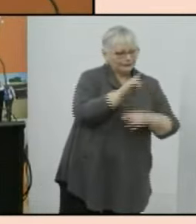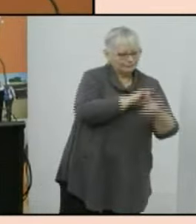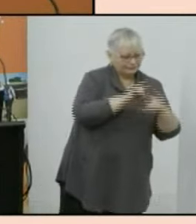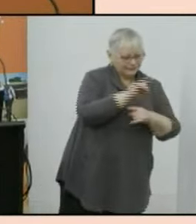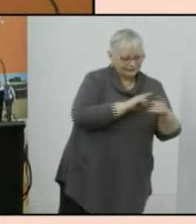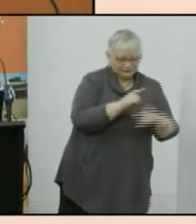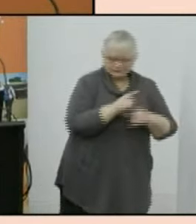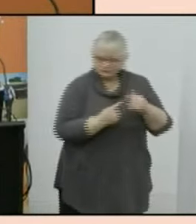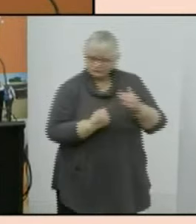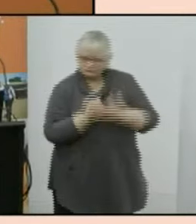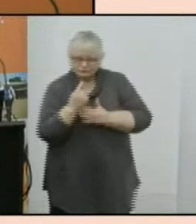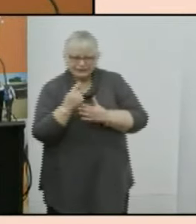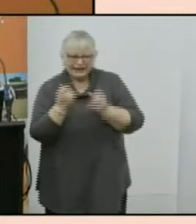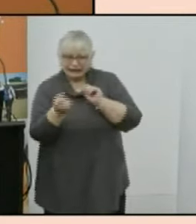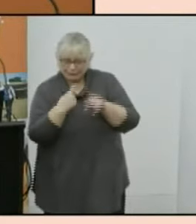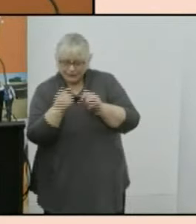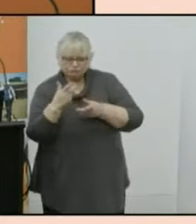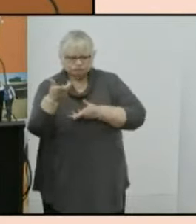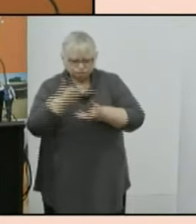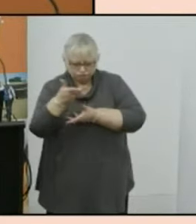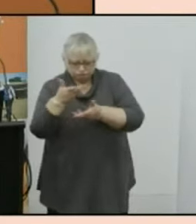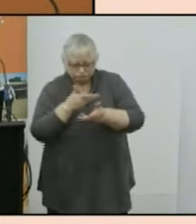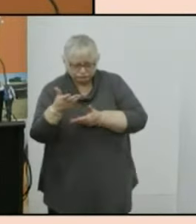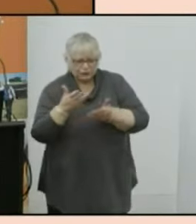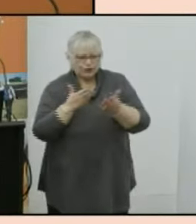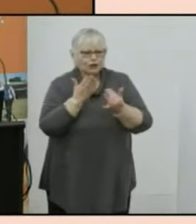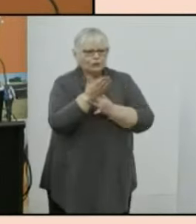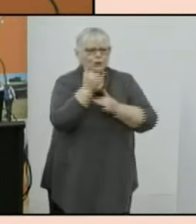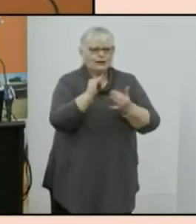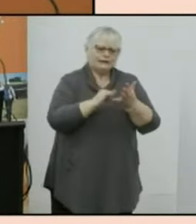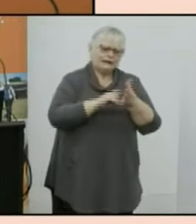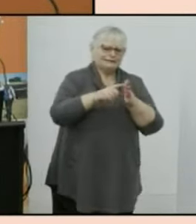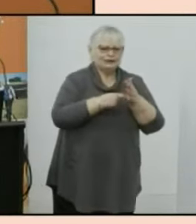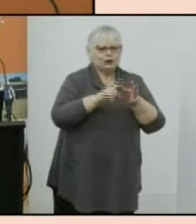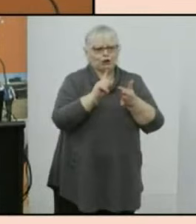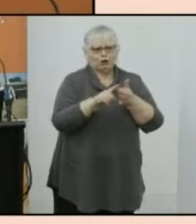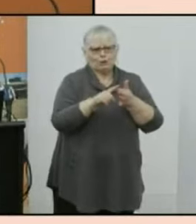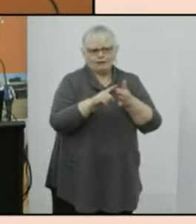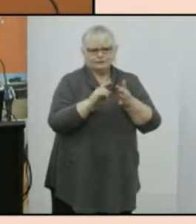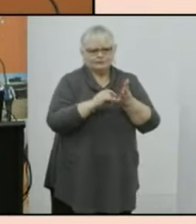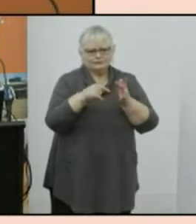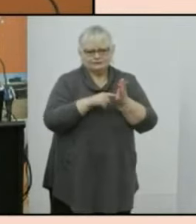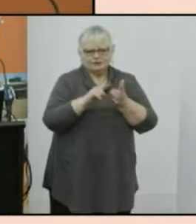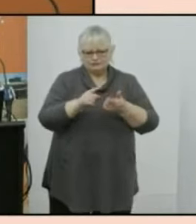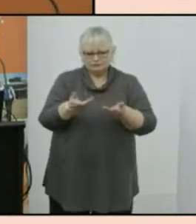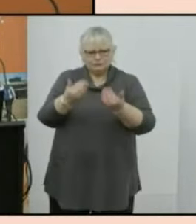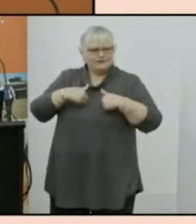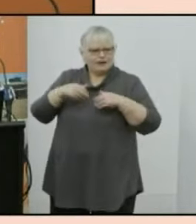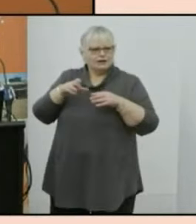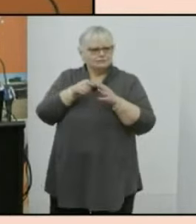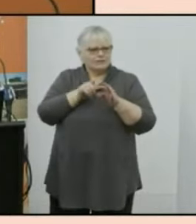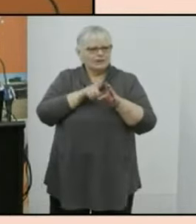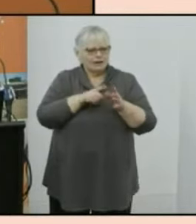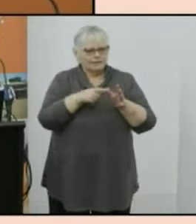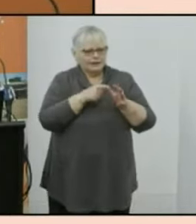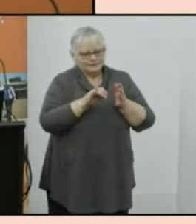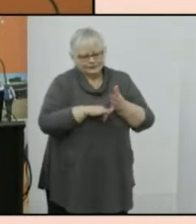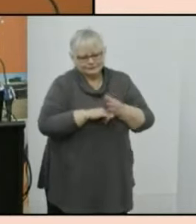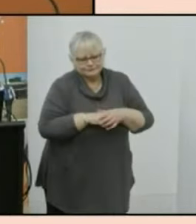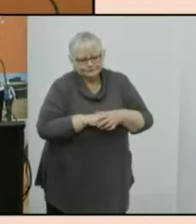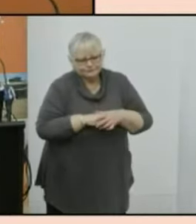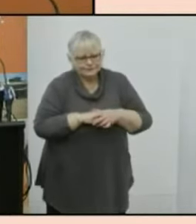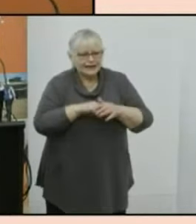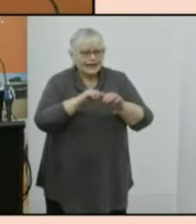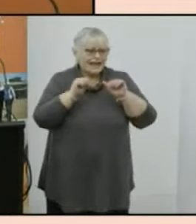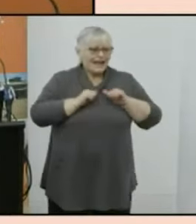discussions occurring via email and through a secure site provided for the purpose by the abs the timing of the